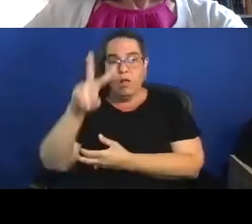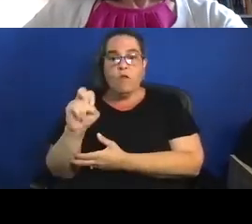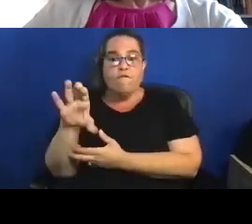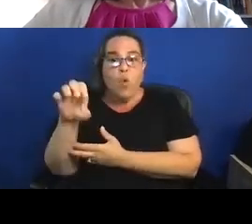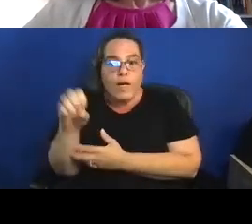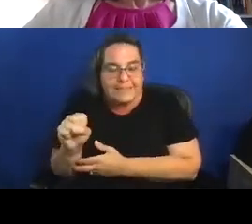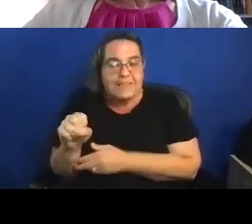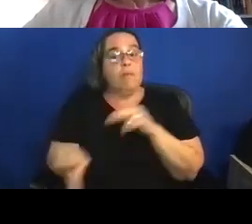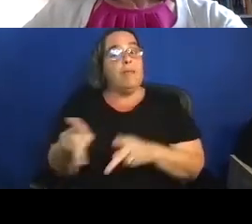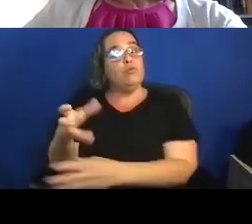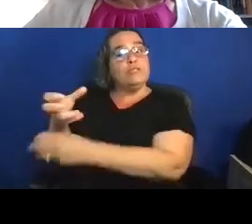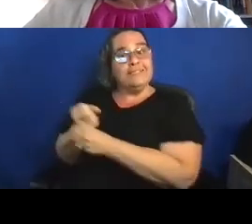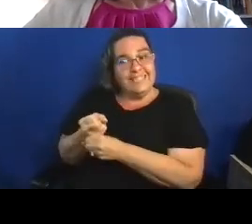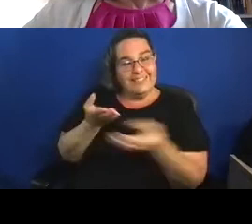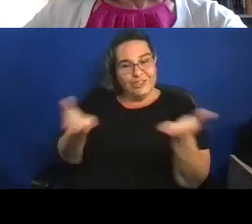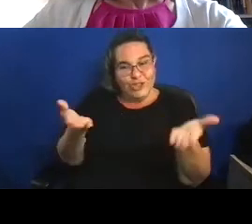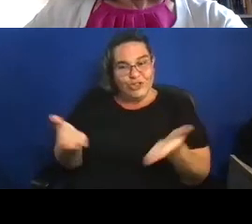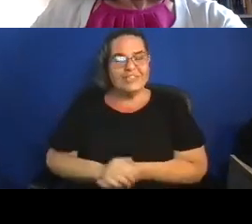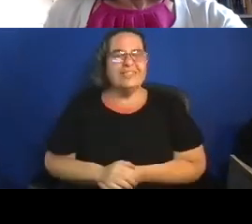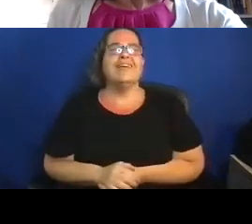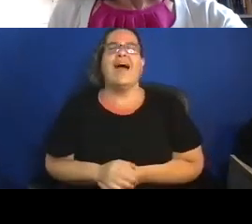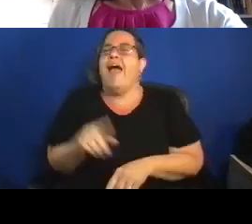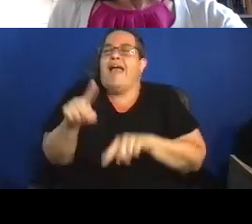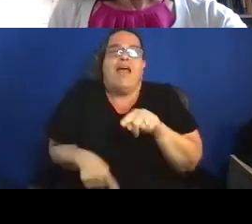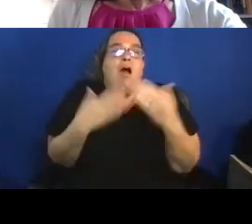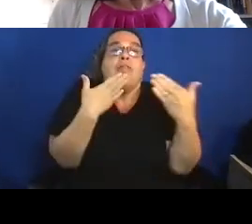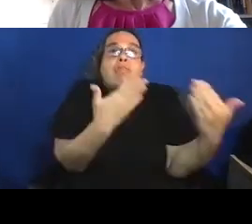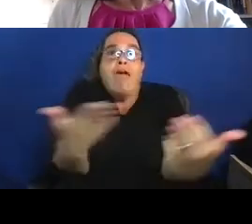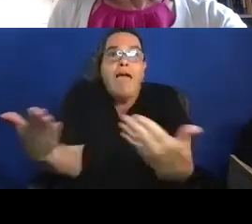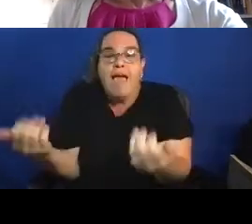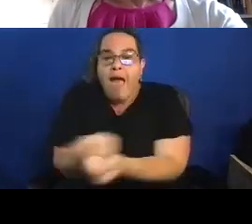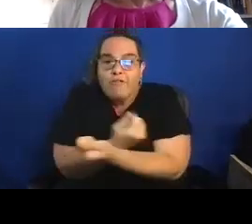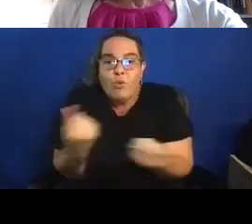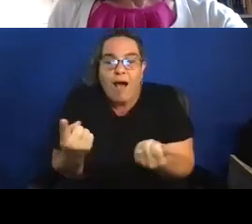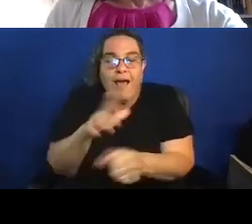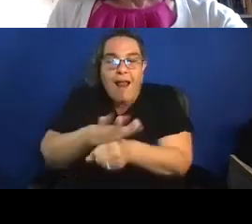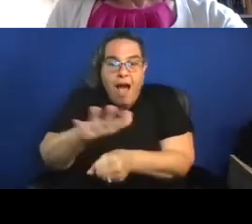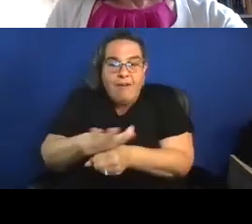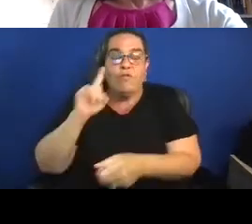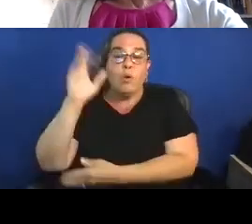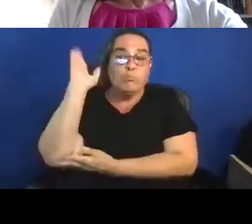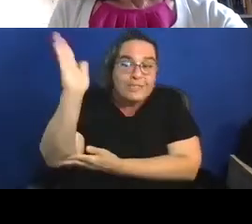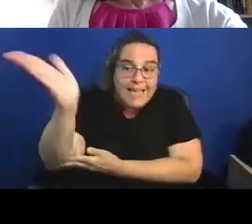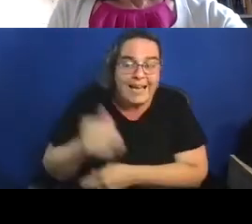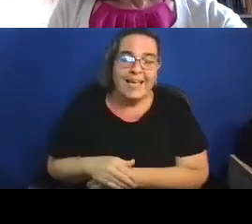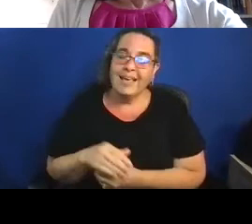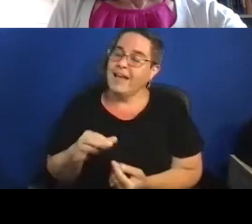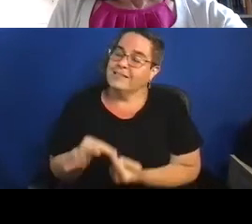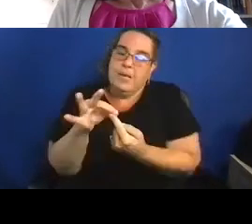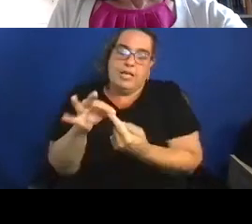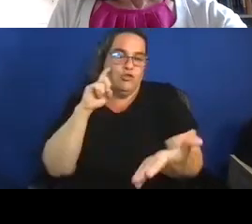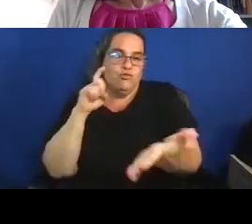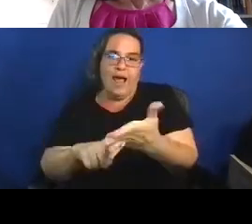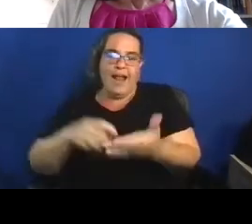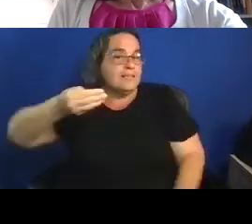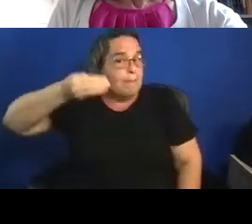I can't thank everyone enough for presenting today. Melissa Anderson in particular for all of her